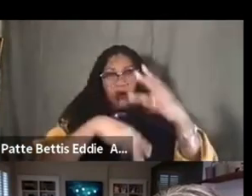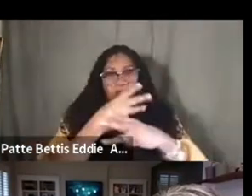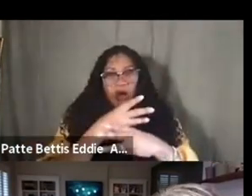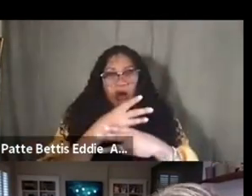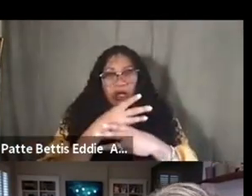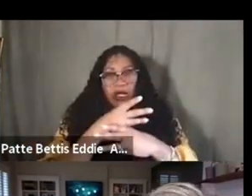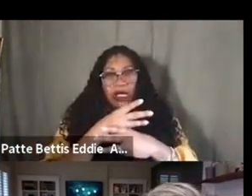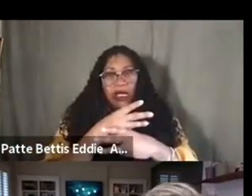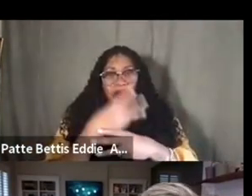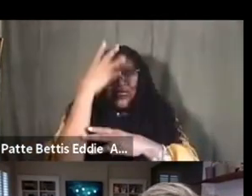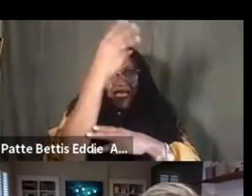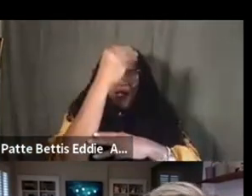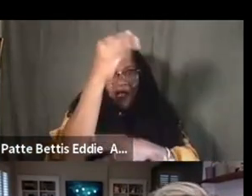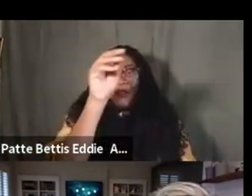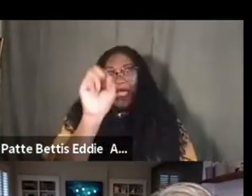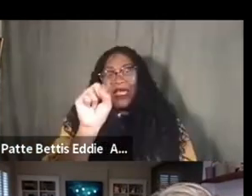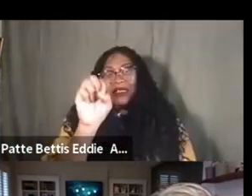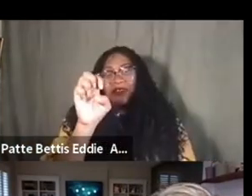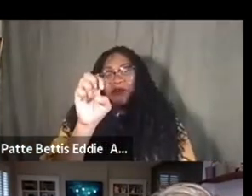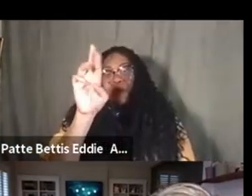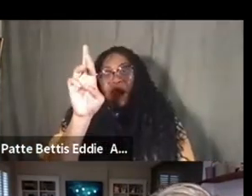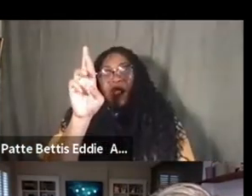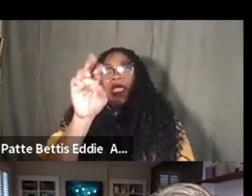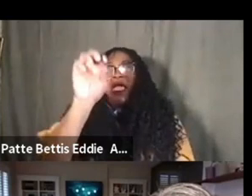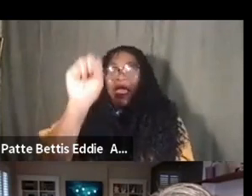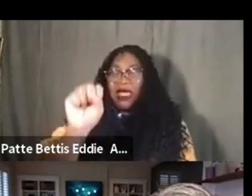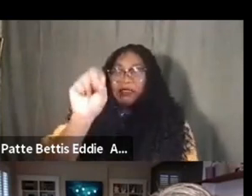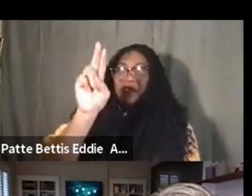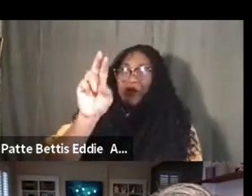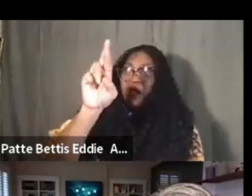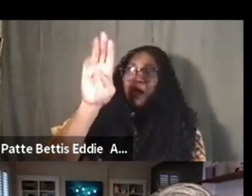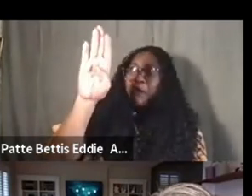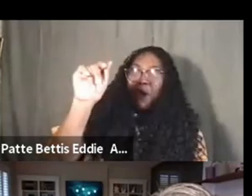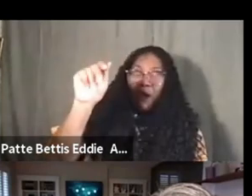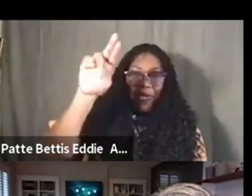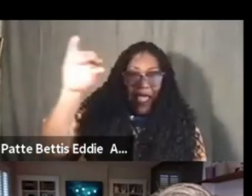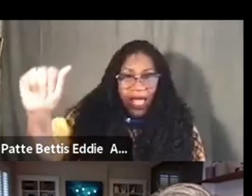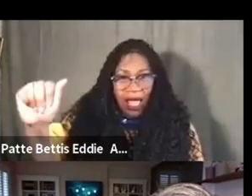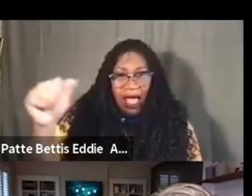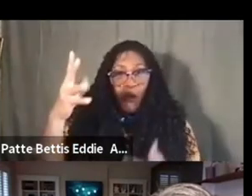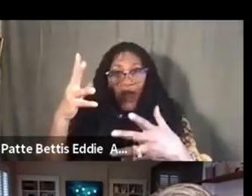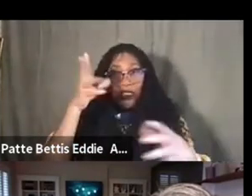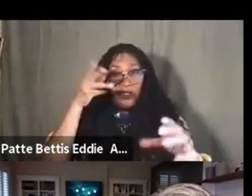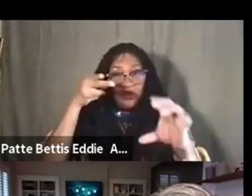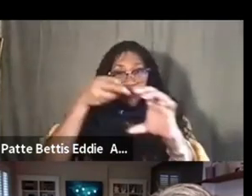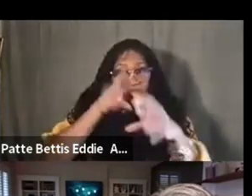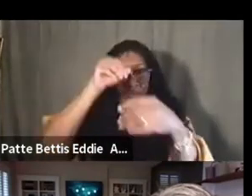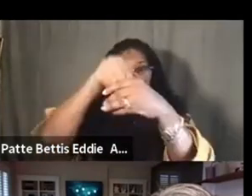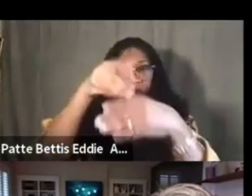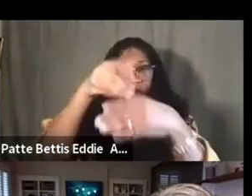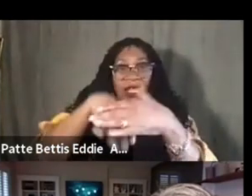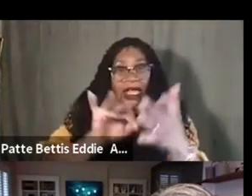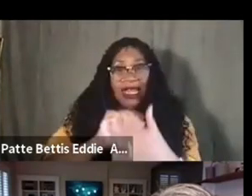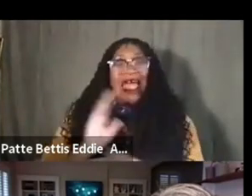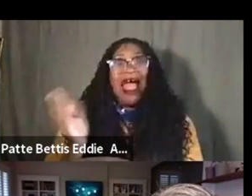suburbia. I wanted to talk about the invisibility of African Americans in suburbia, because we always point our camera into urban